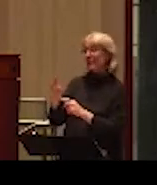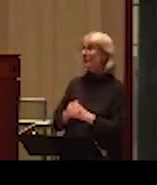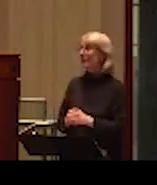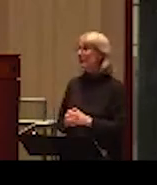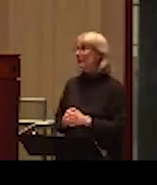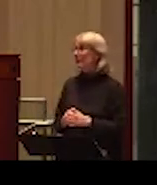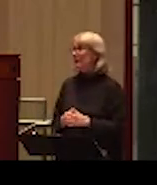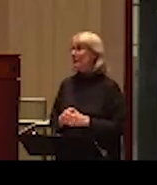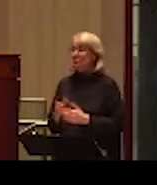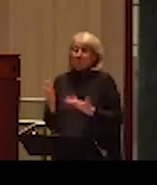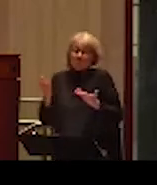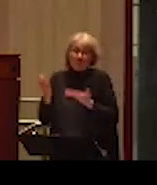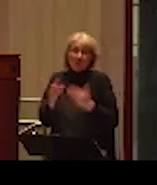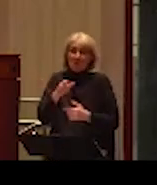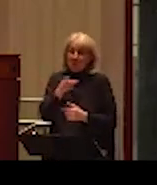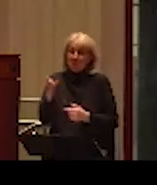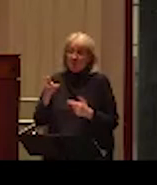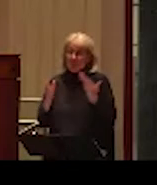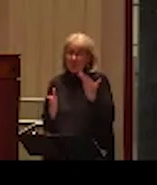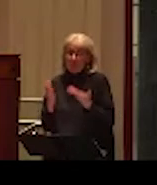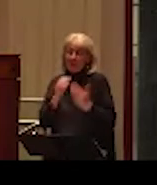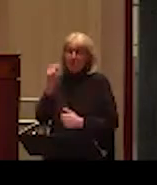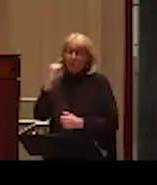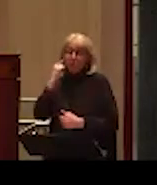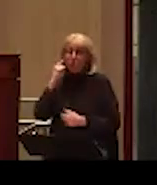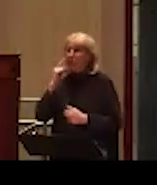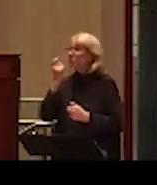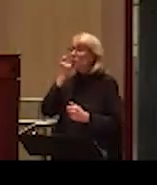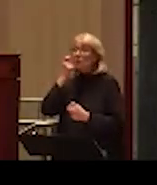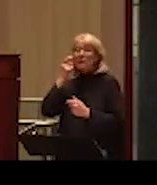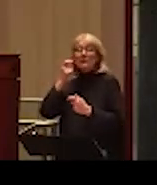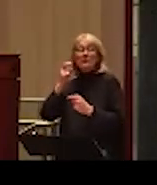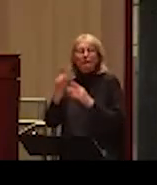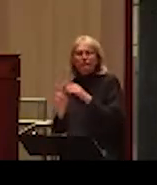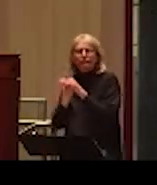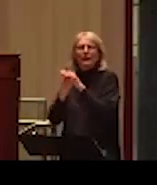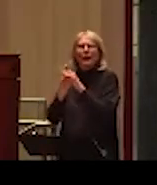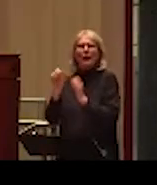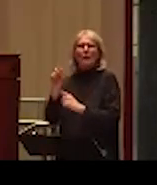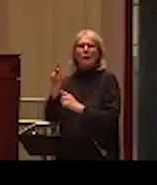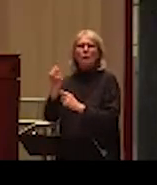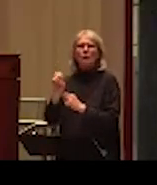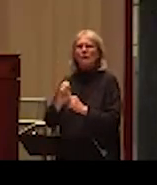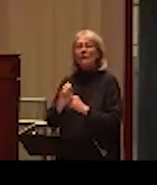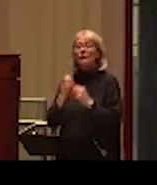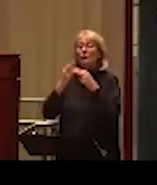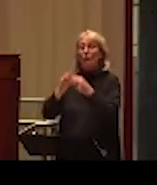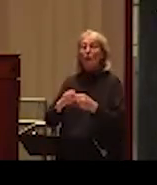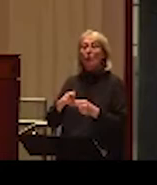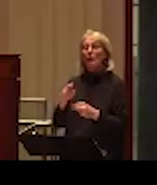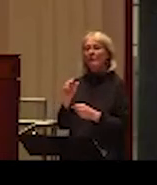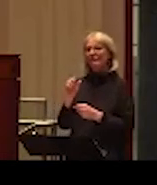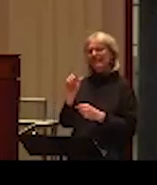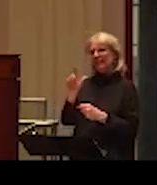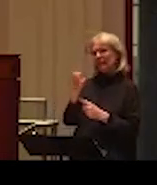do not know, haven't heard yet, about more recent form of abuse that we're discovering, it's legal and administrative abuse.